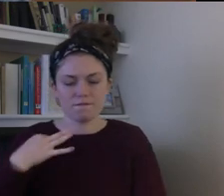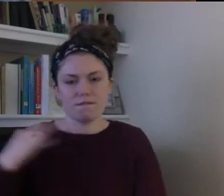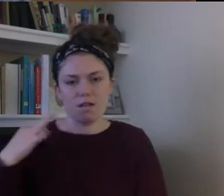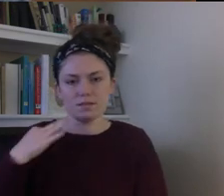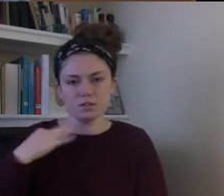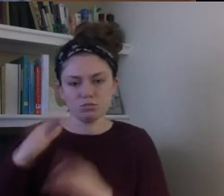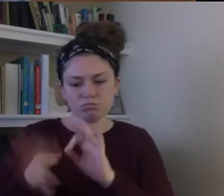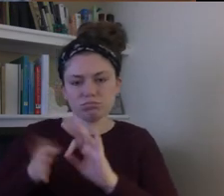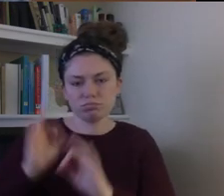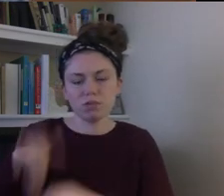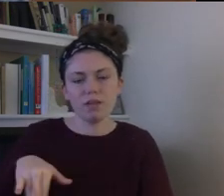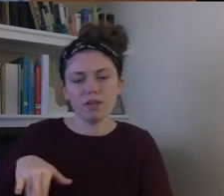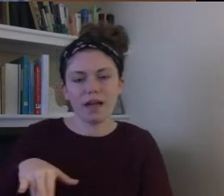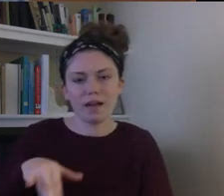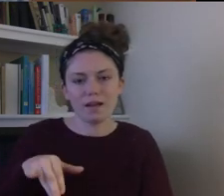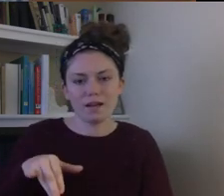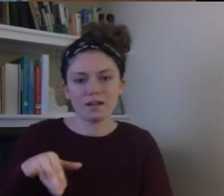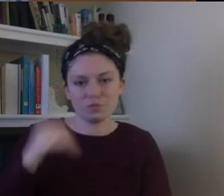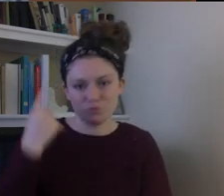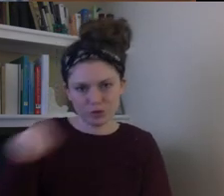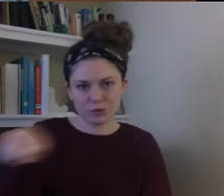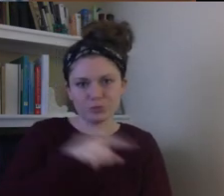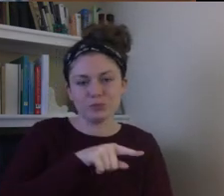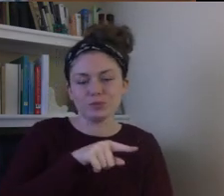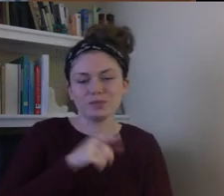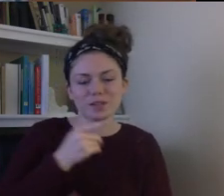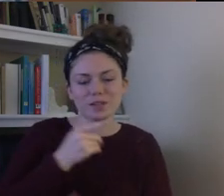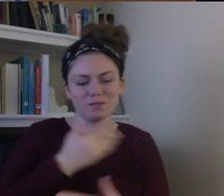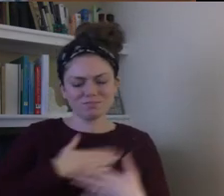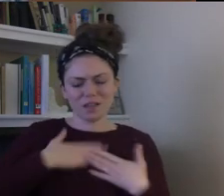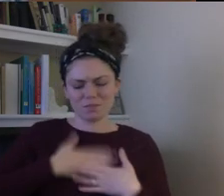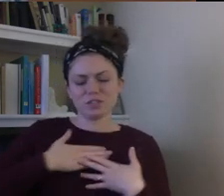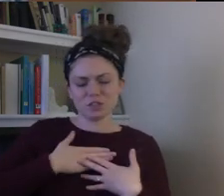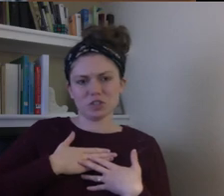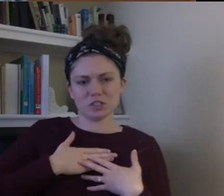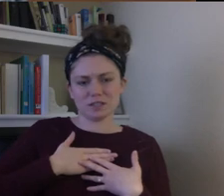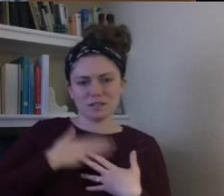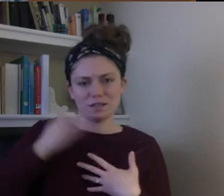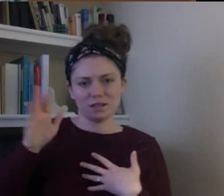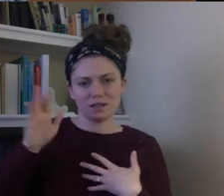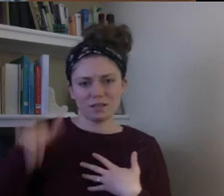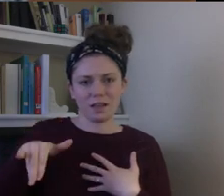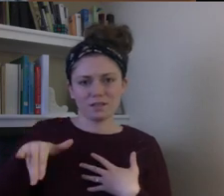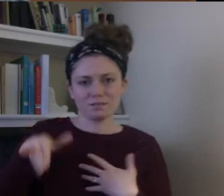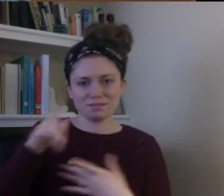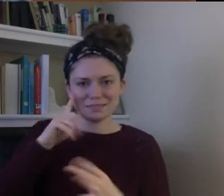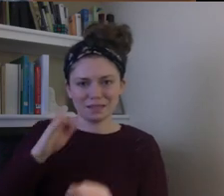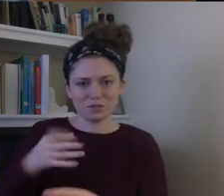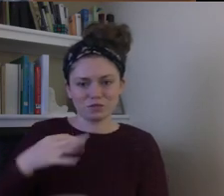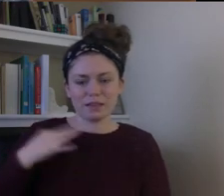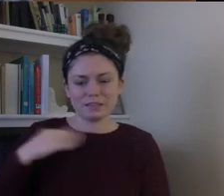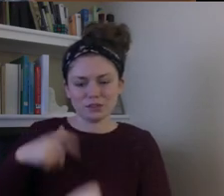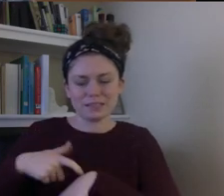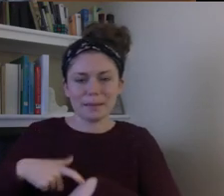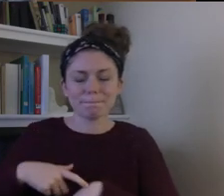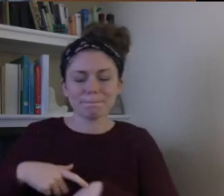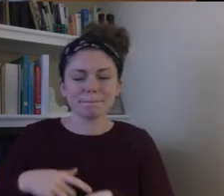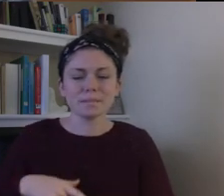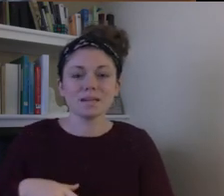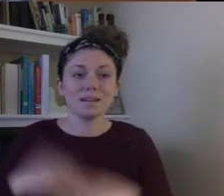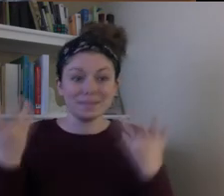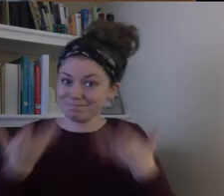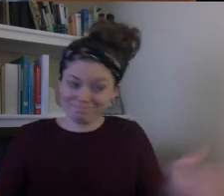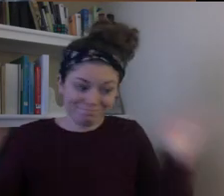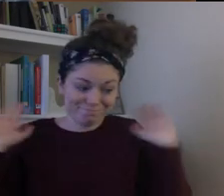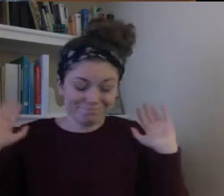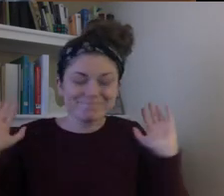to interpret these story times for you. So I really appreciate her help. And that's it.